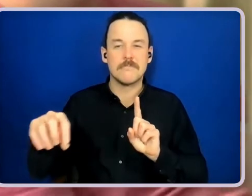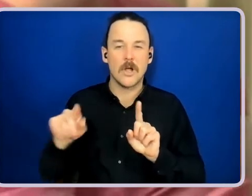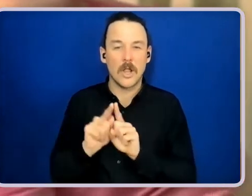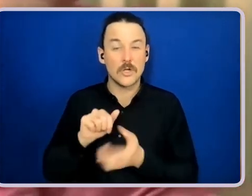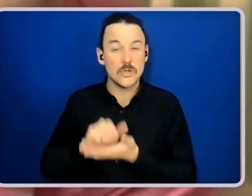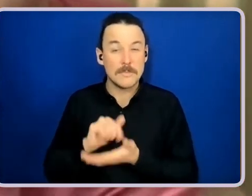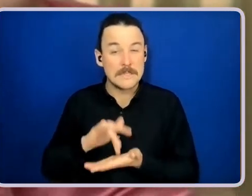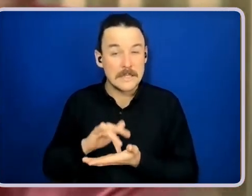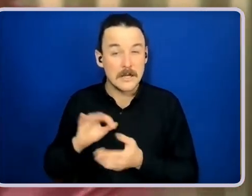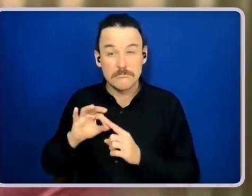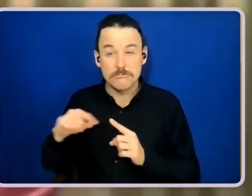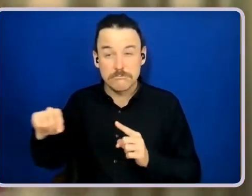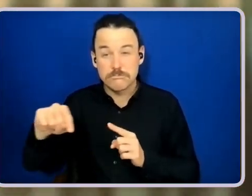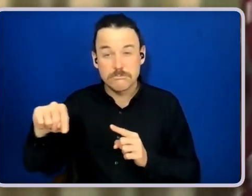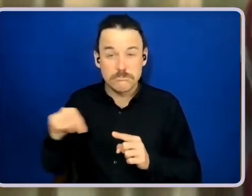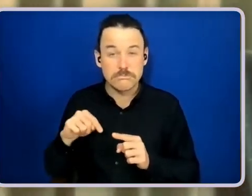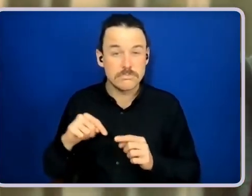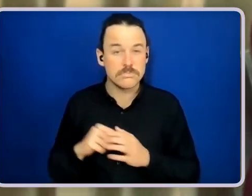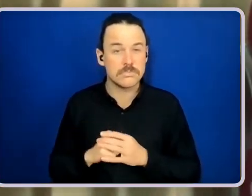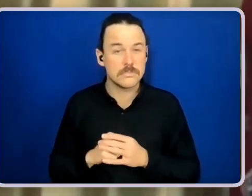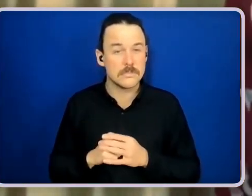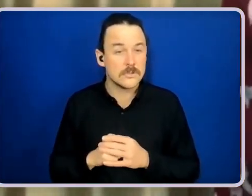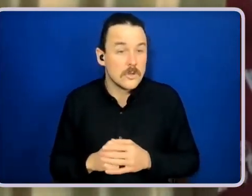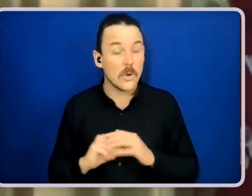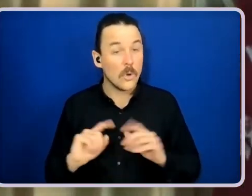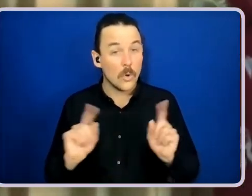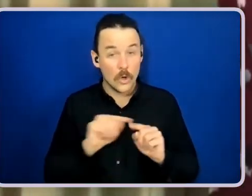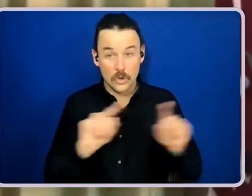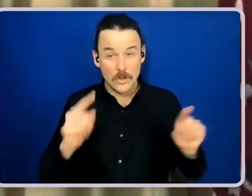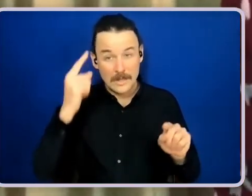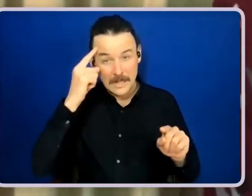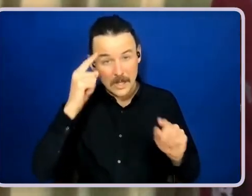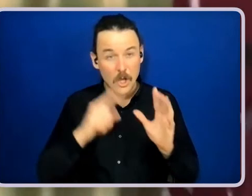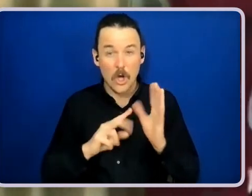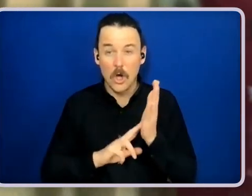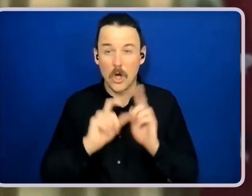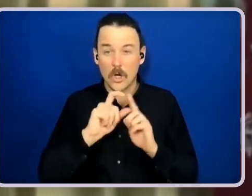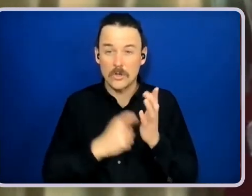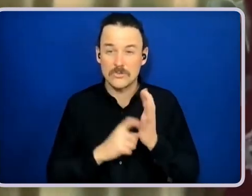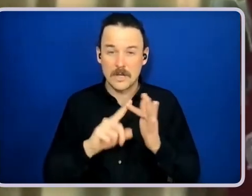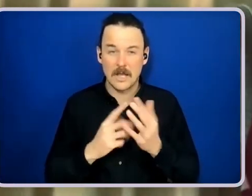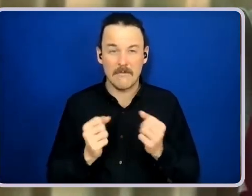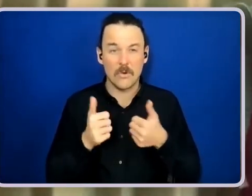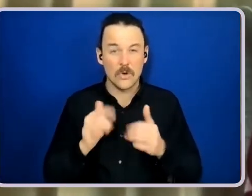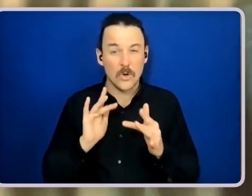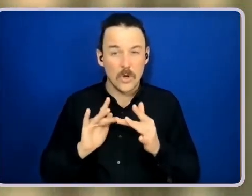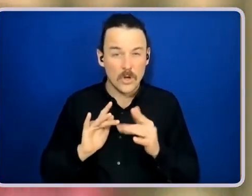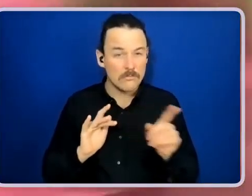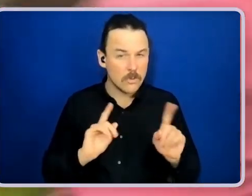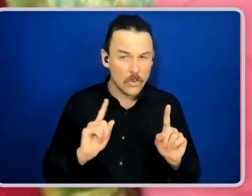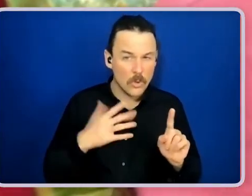So, what does everyone see as our next step? If Andre's got the contacts, what do we, what do you want to see as this next step to make it happen?